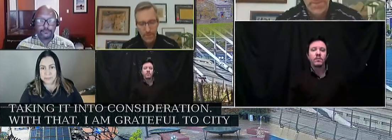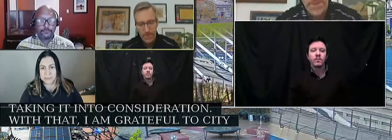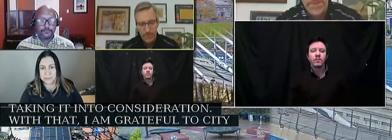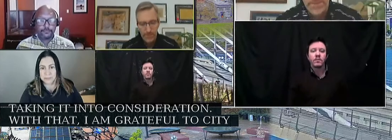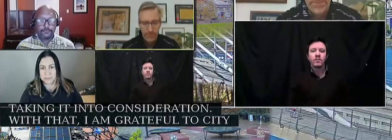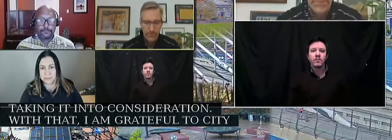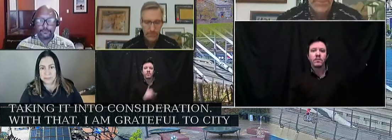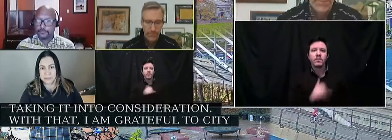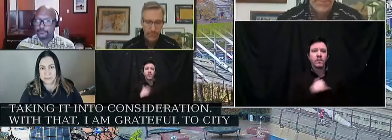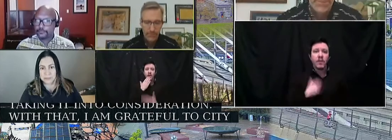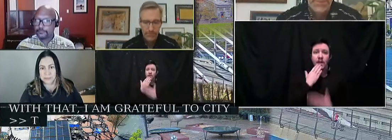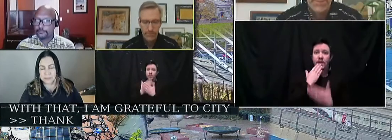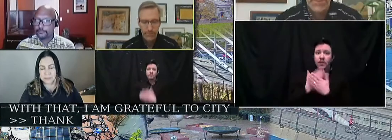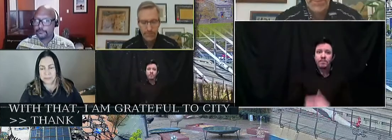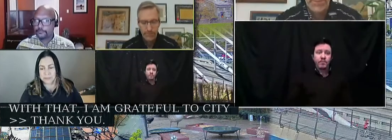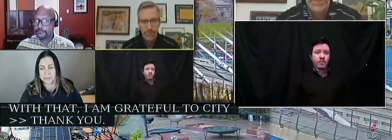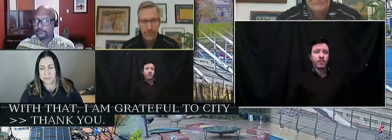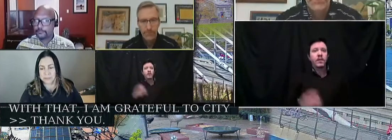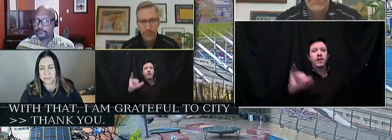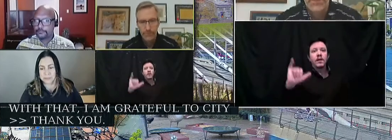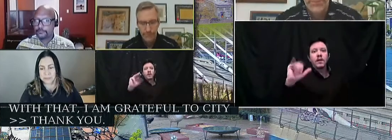Thank you. Next we have Iman.